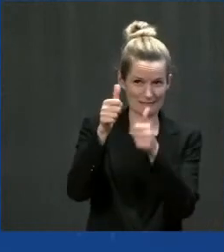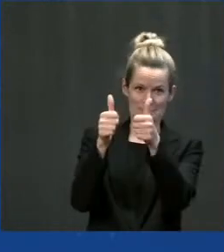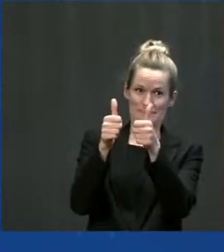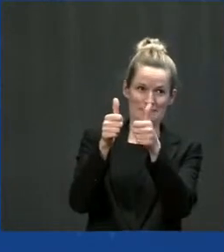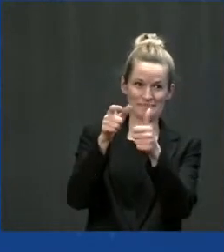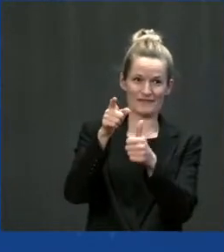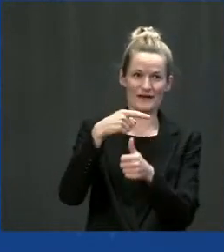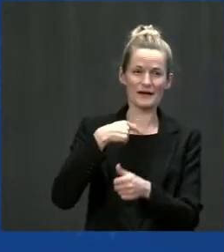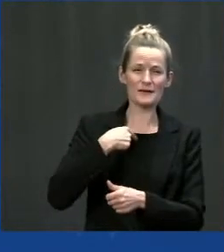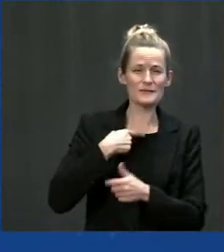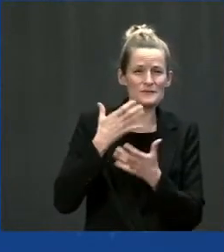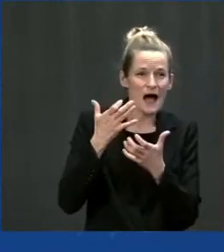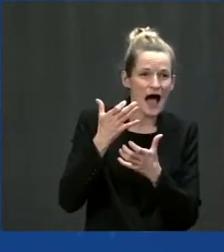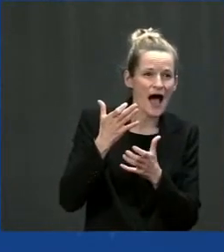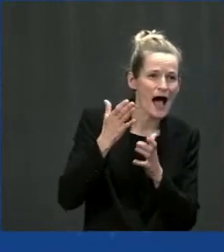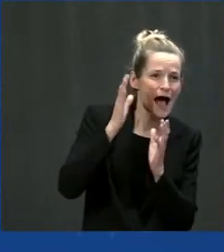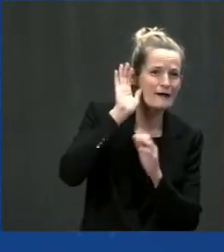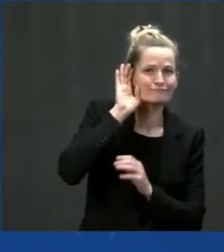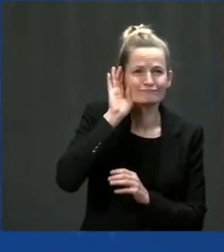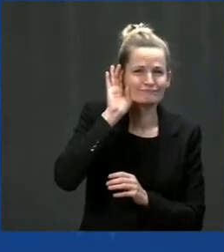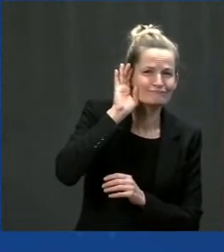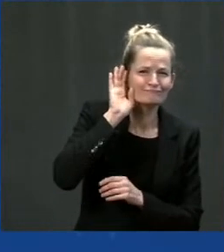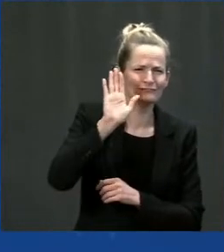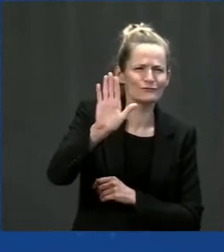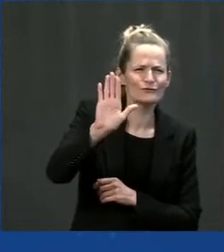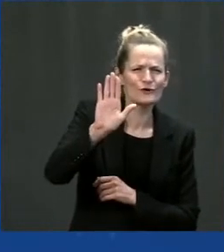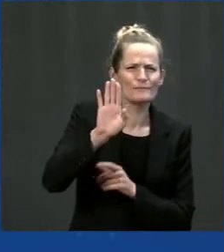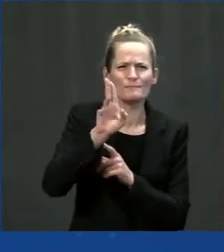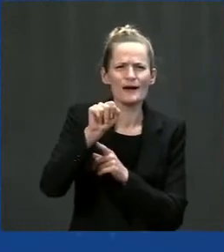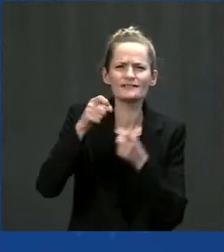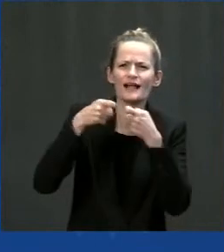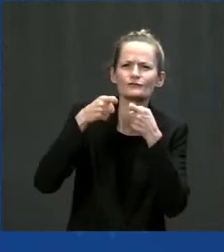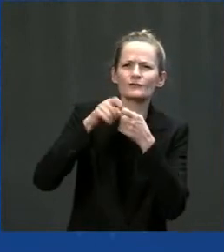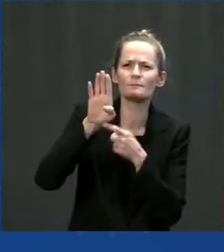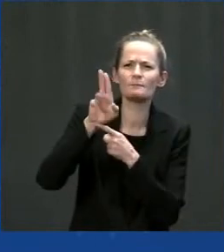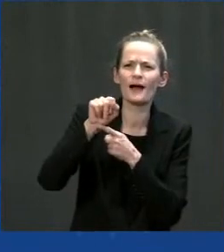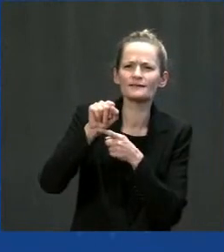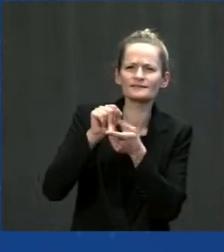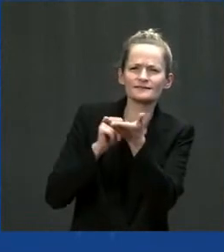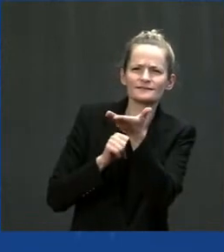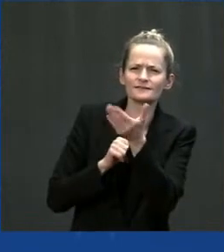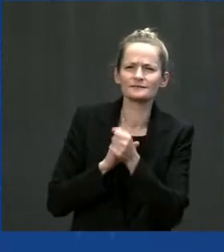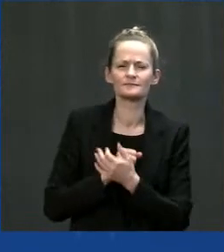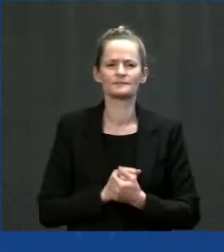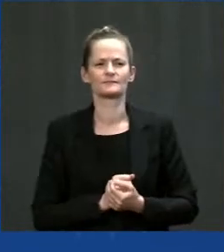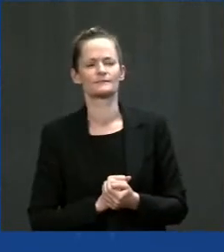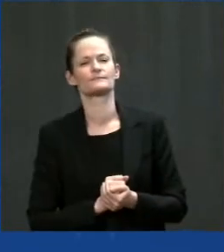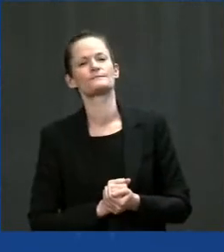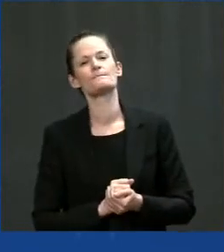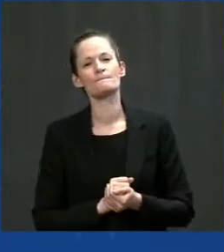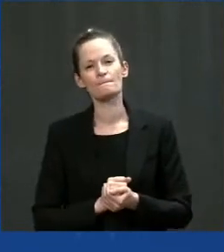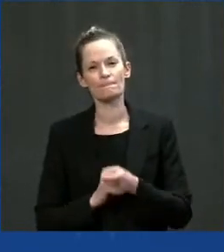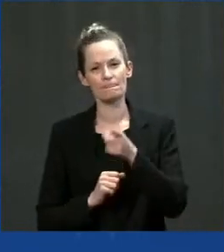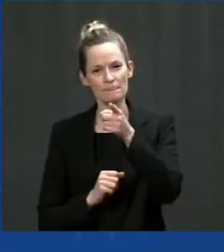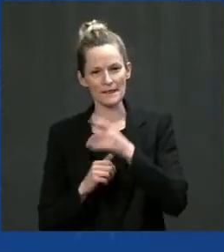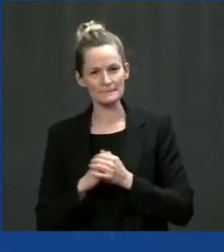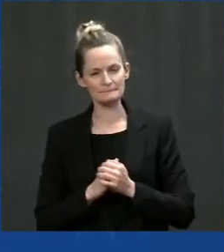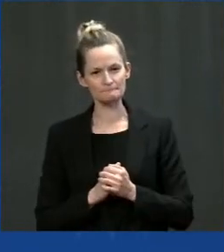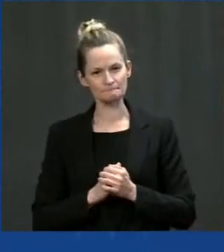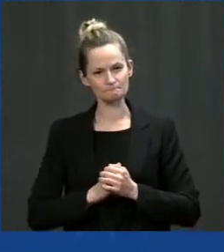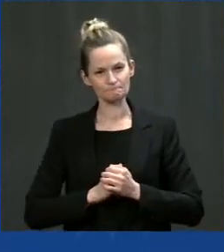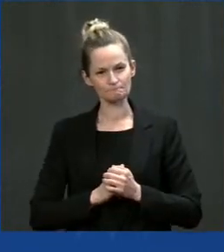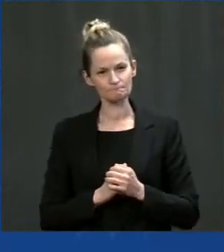later. But anyway, the floor is yours, Jerry. The- Thank you, Mr. President, for your leadership